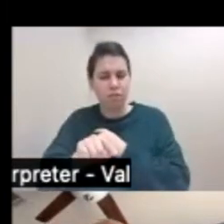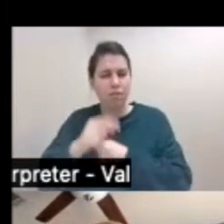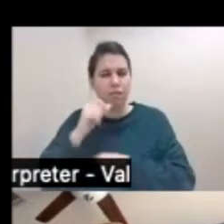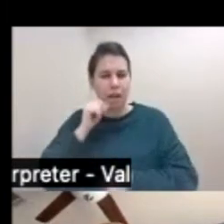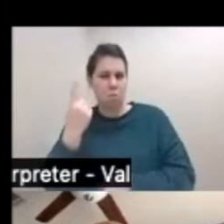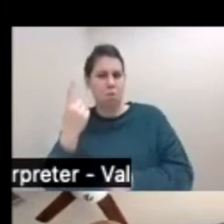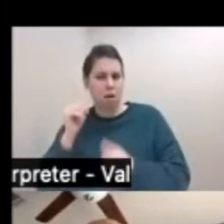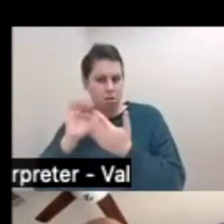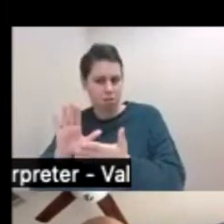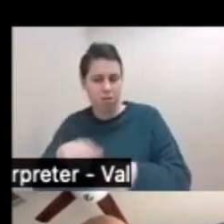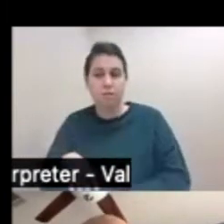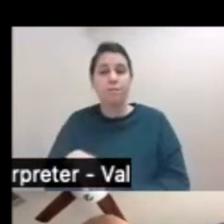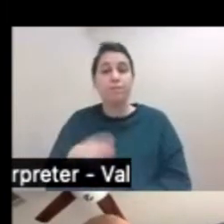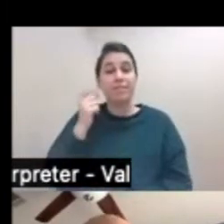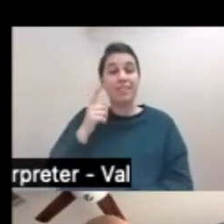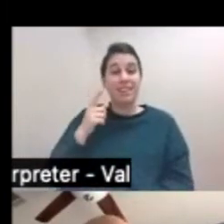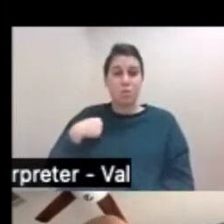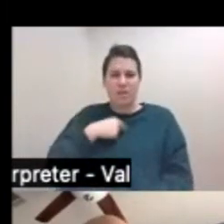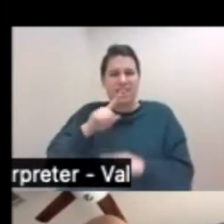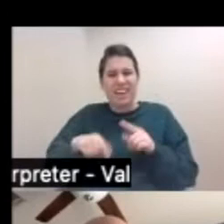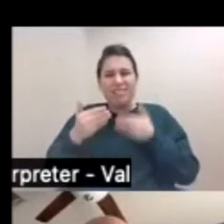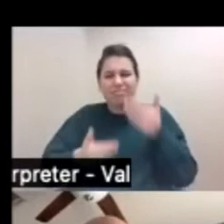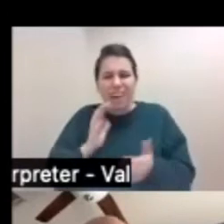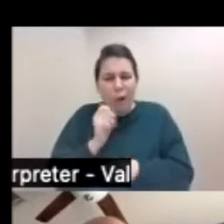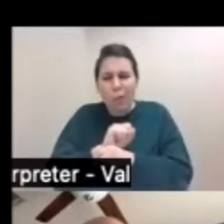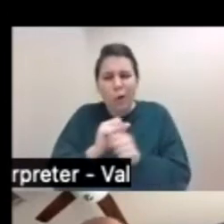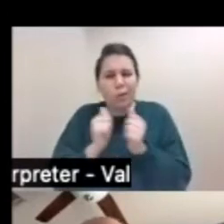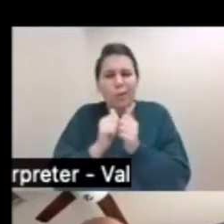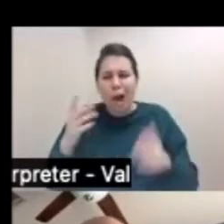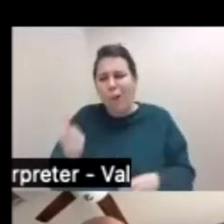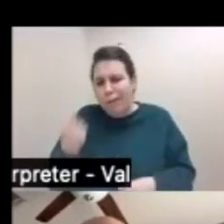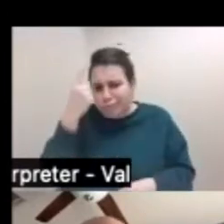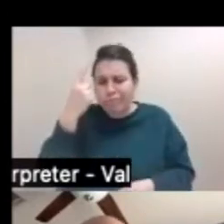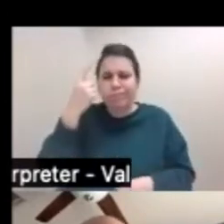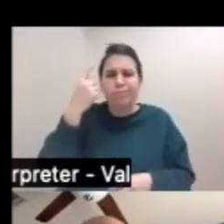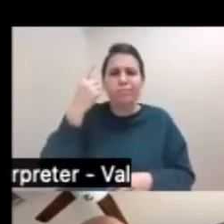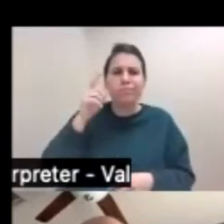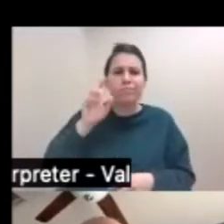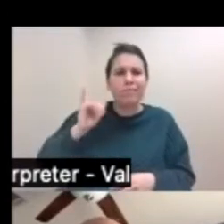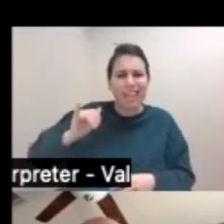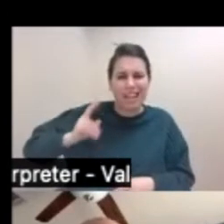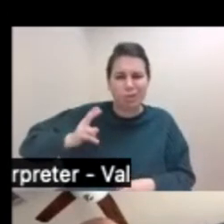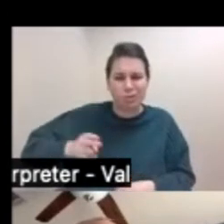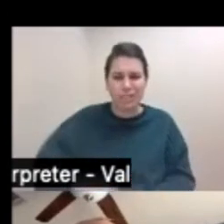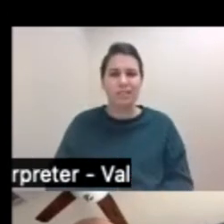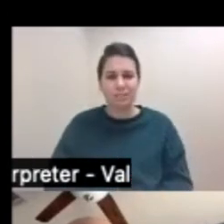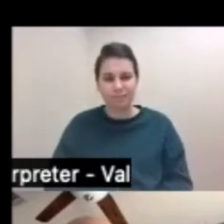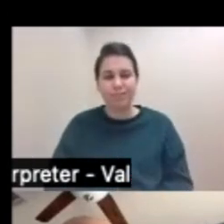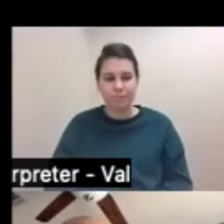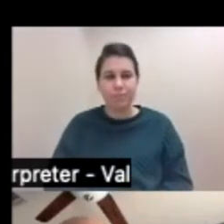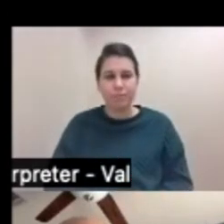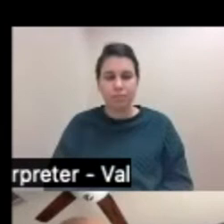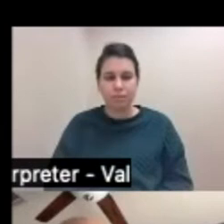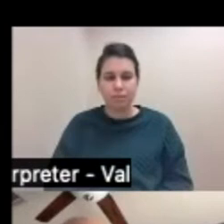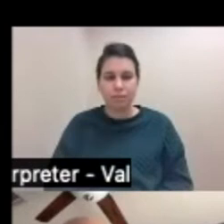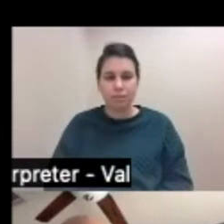knowledge because we cannot implement this work without overlooking that history. In the